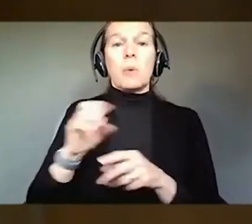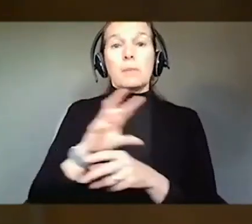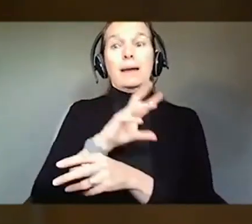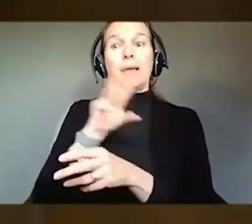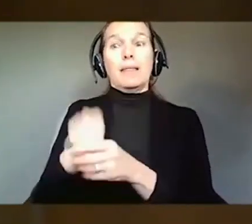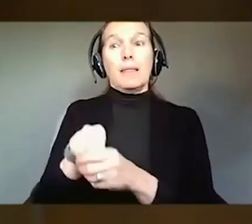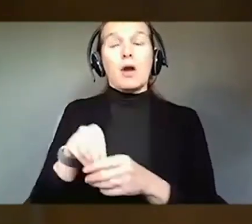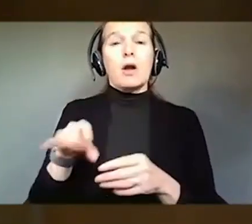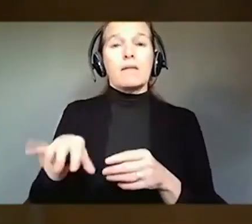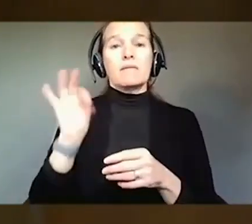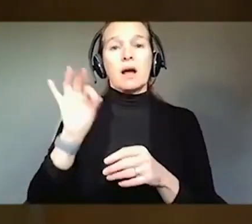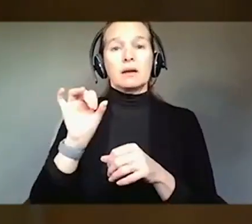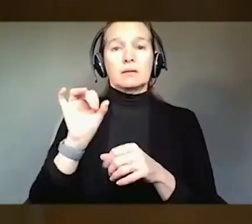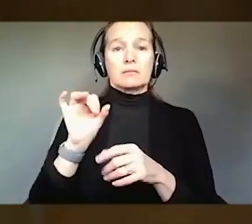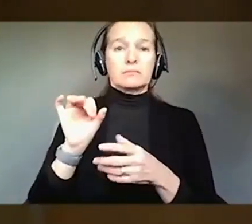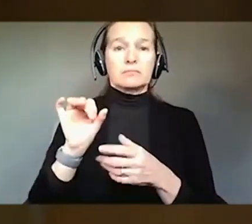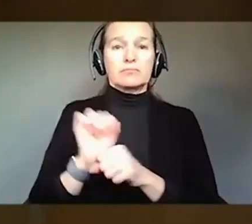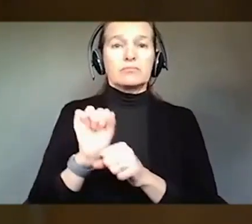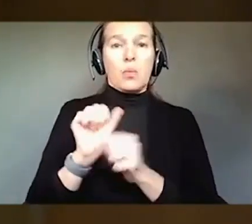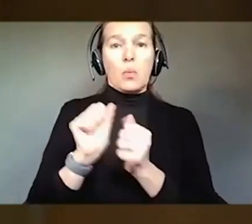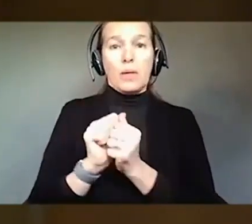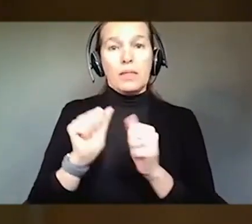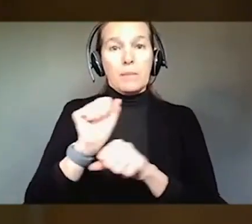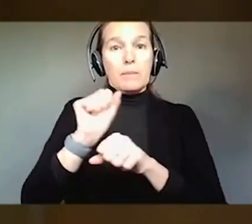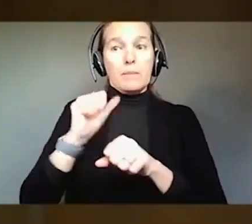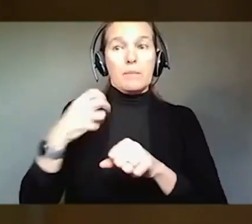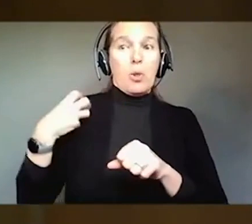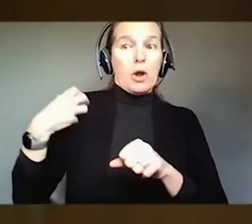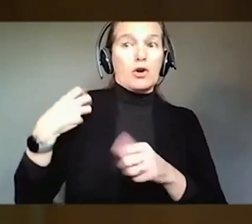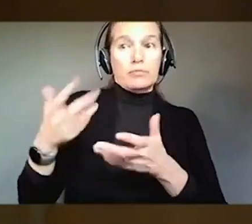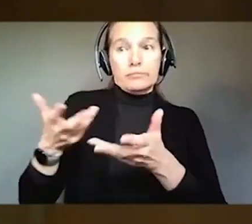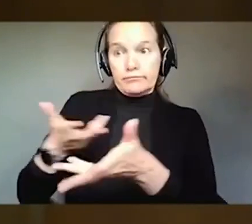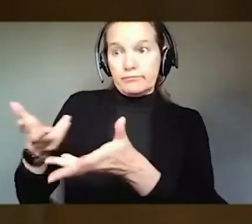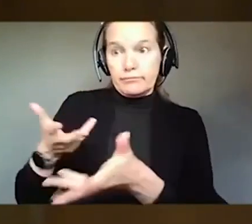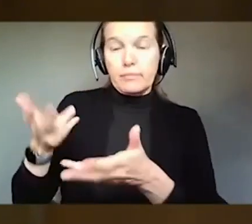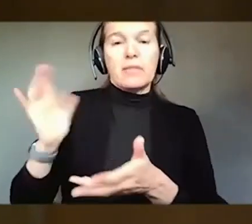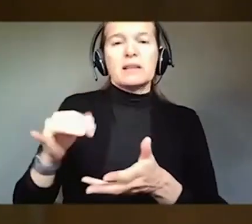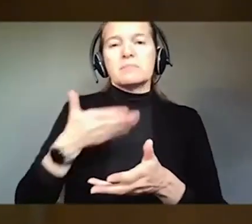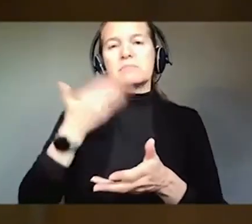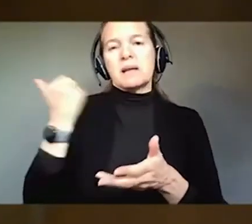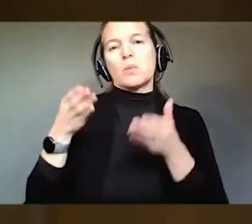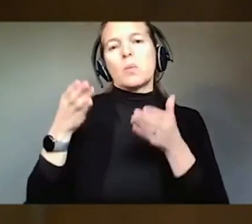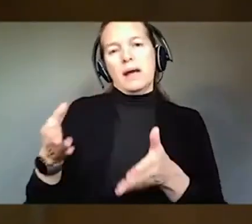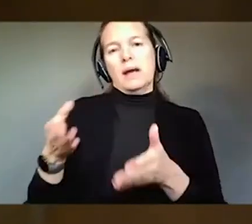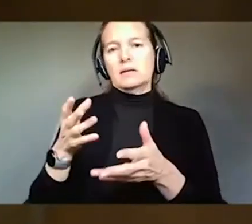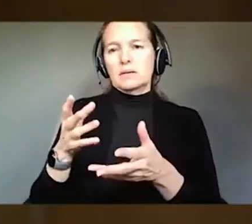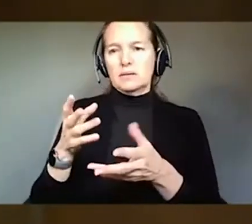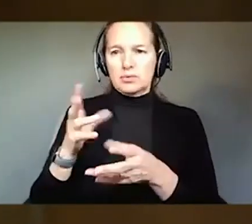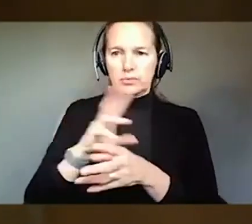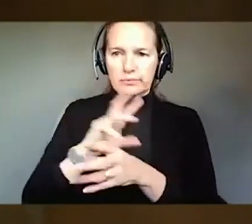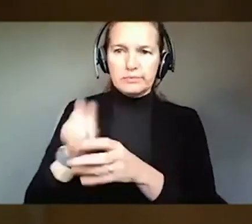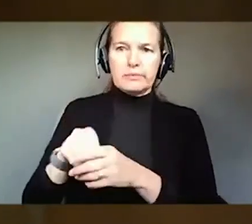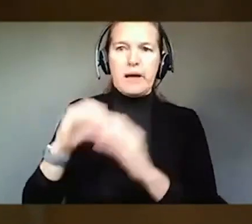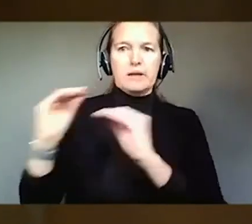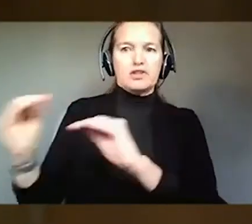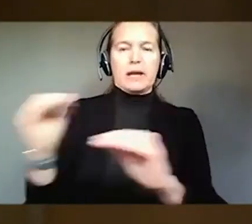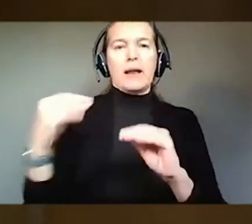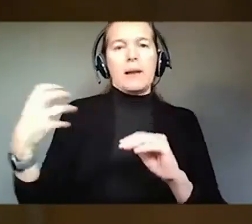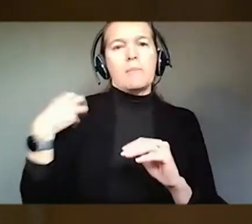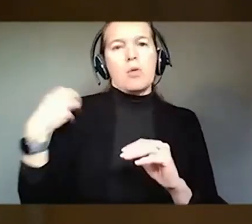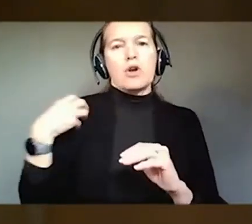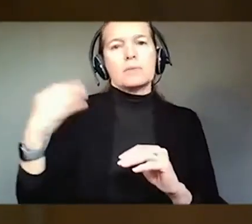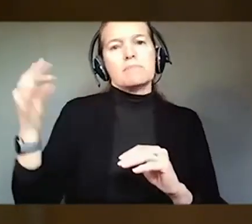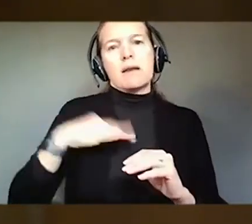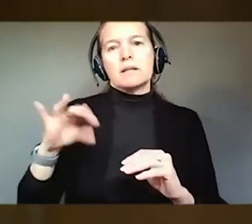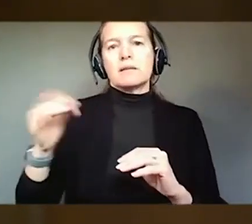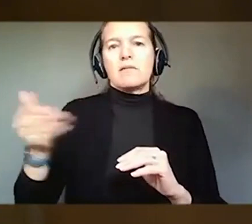with the employers is the best way. An active engagement of the employers is the best way to educate them on the benefits of